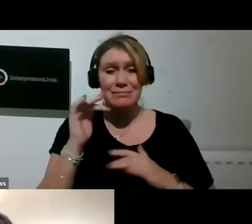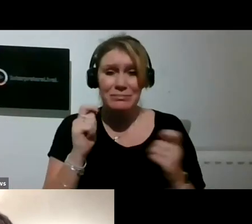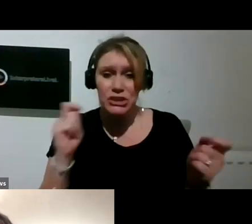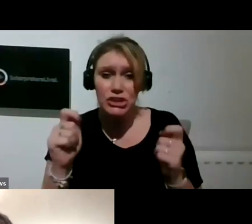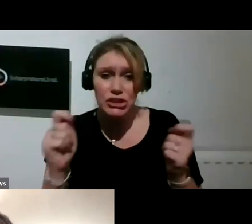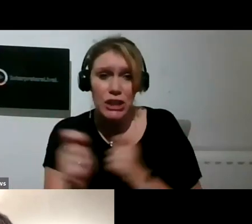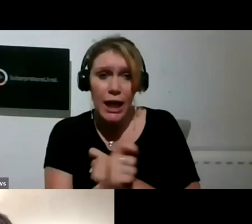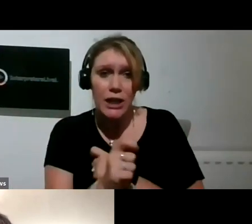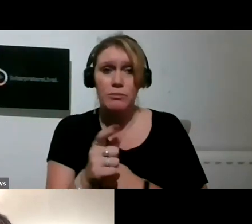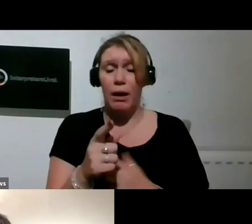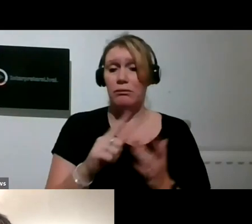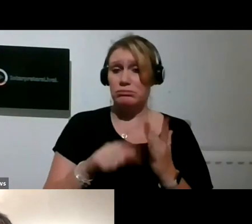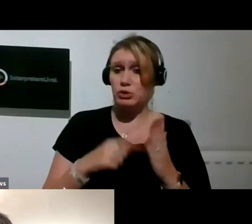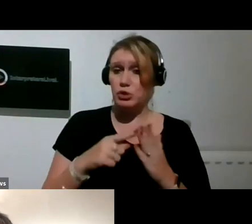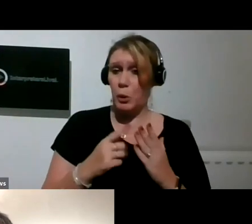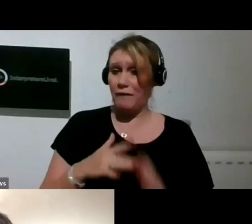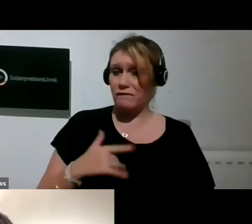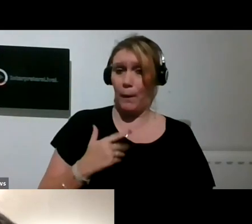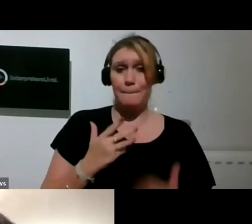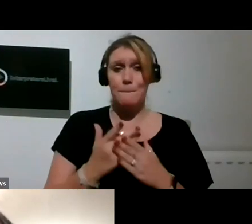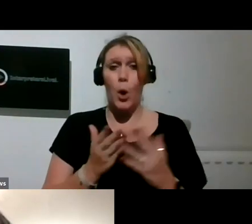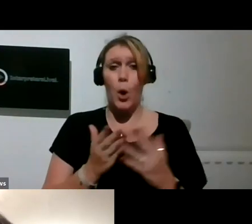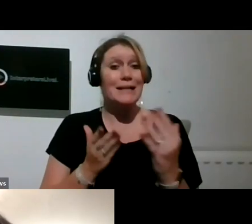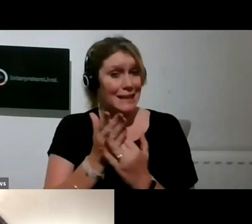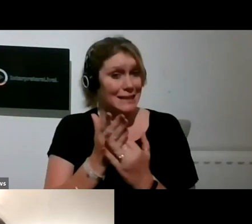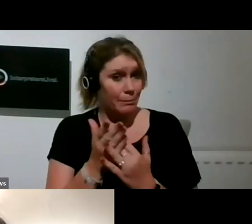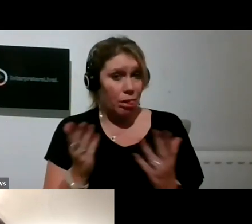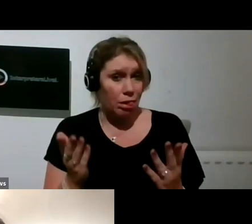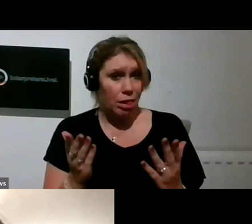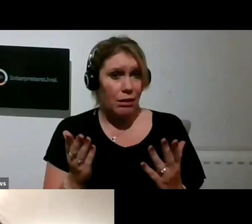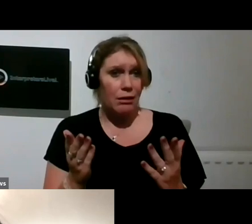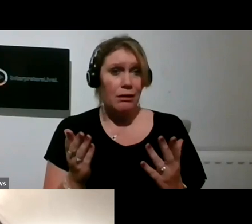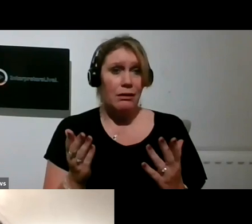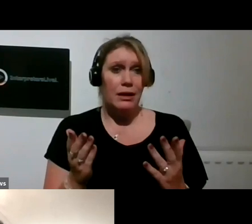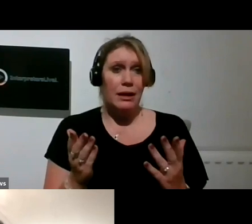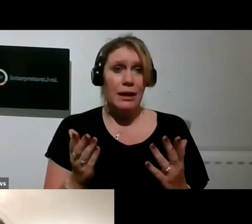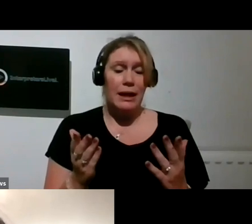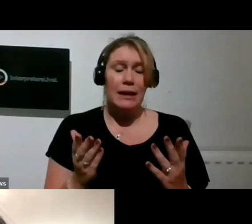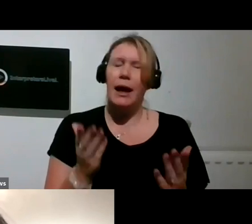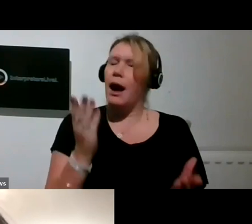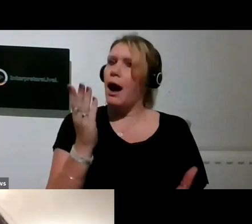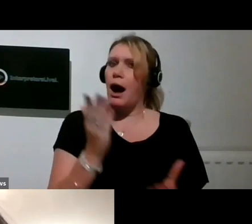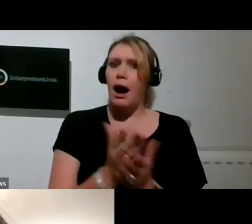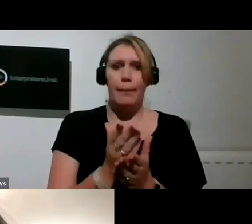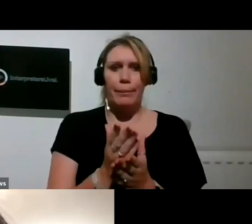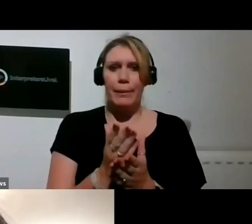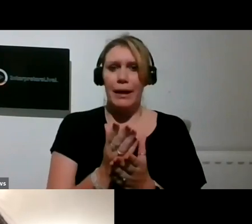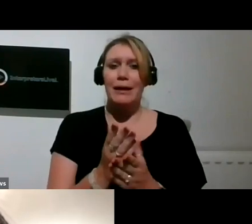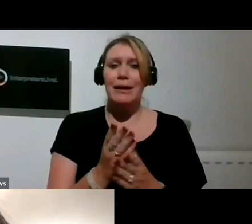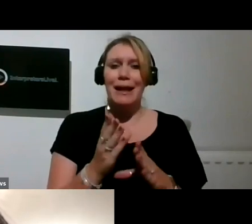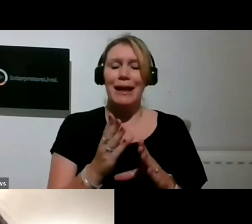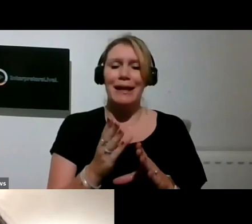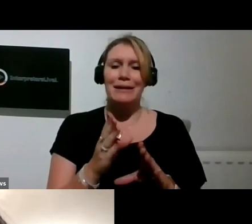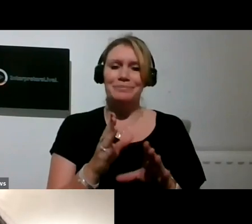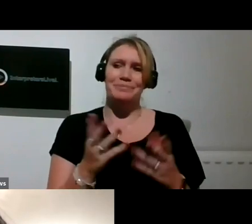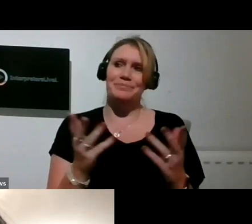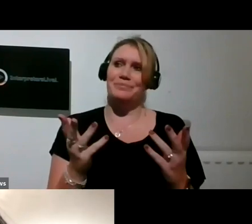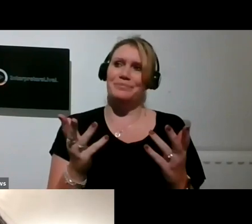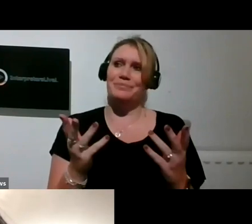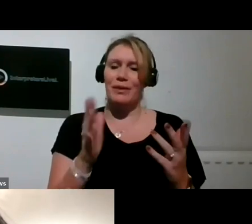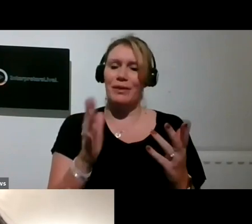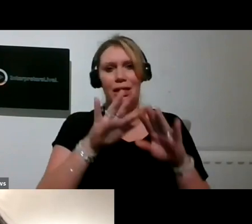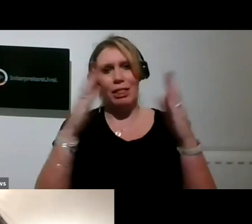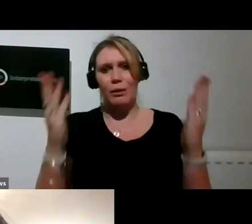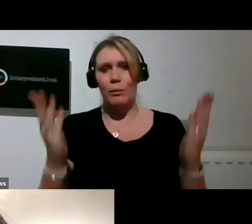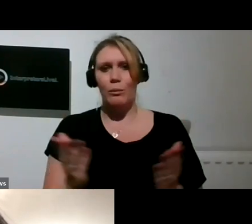made it much more accessible, particularly in a geographic sense. You know, we have people here tonight from the European mainland,